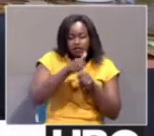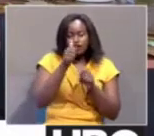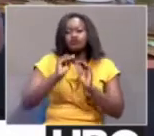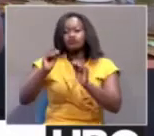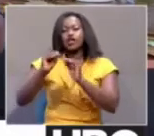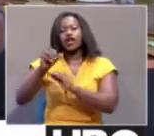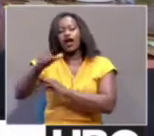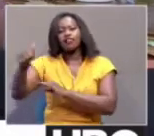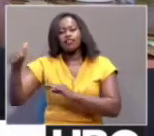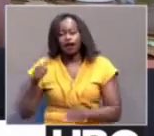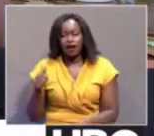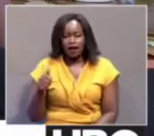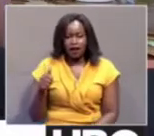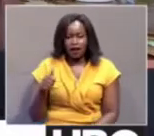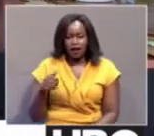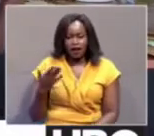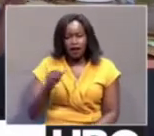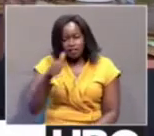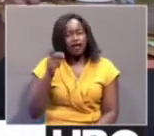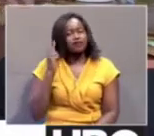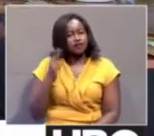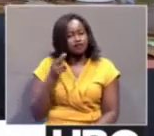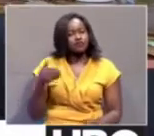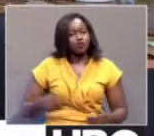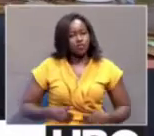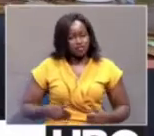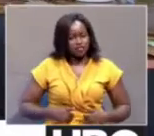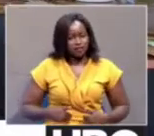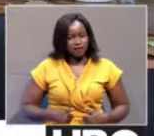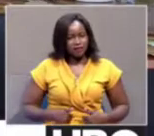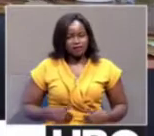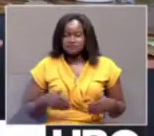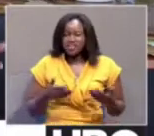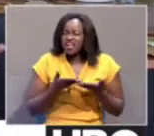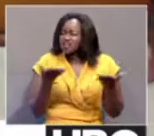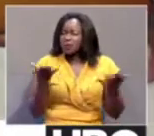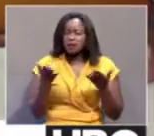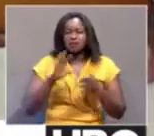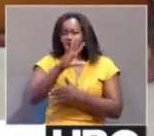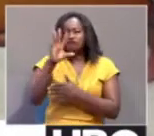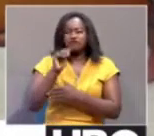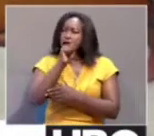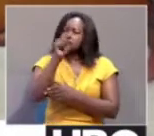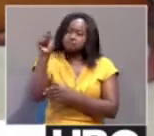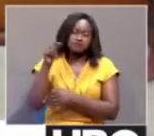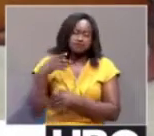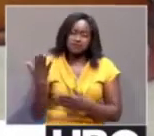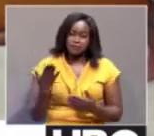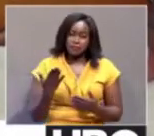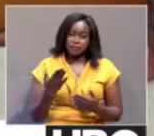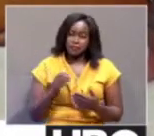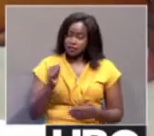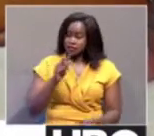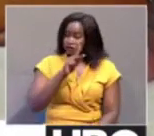other deaf youth anywhere in Africa. Kibuka is certain